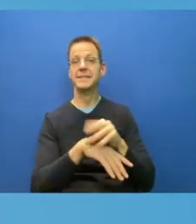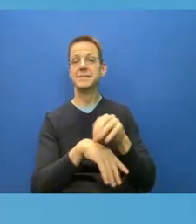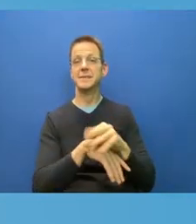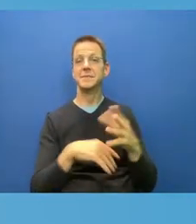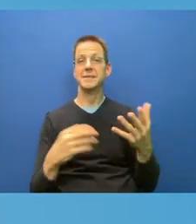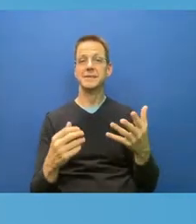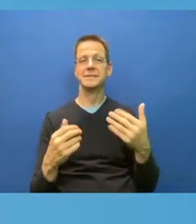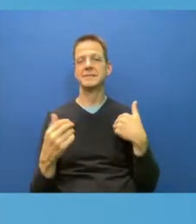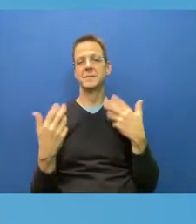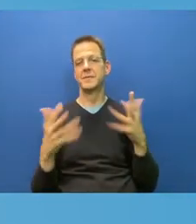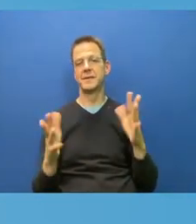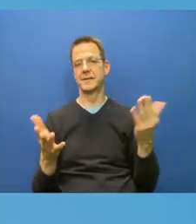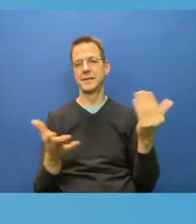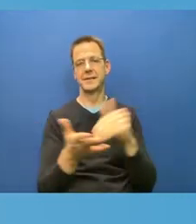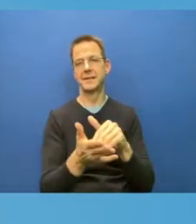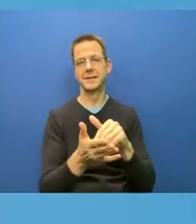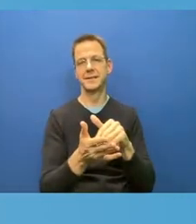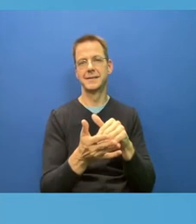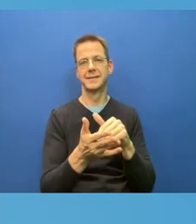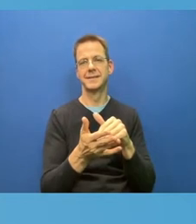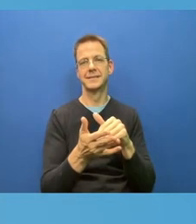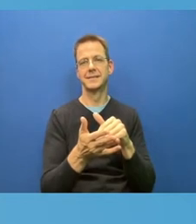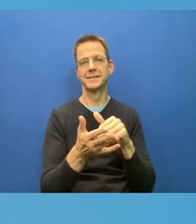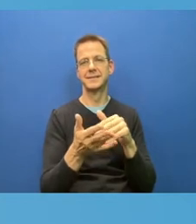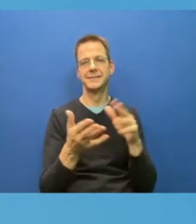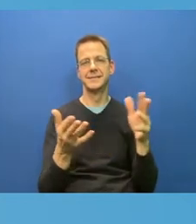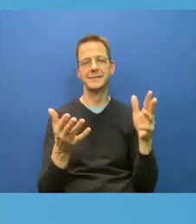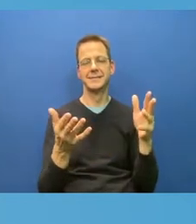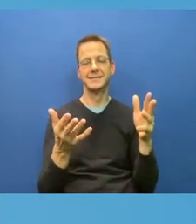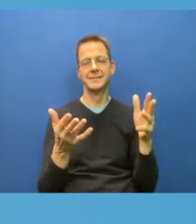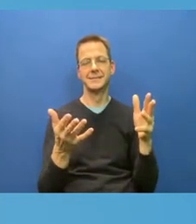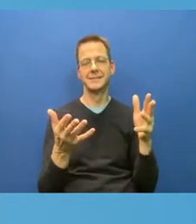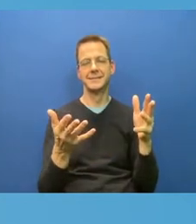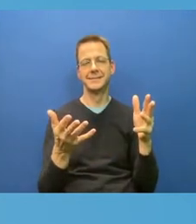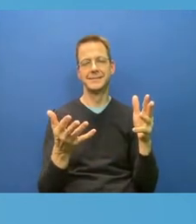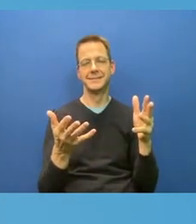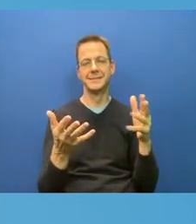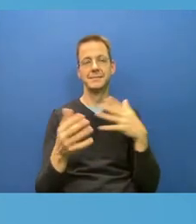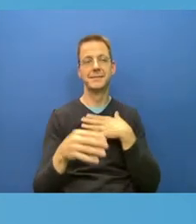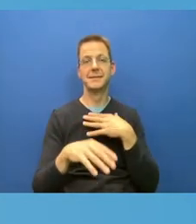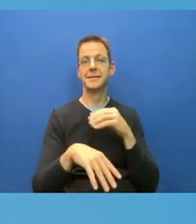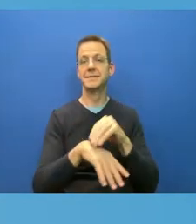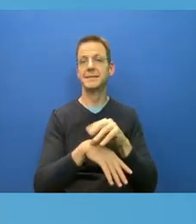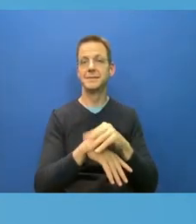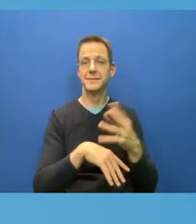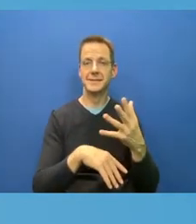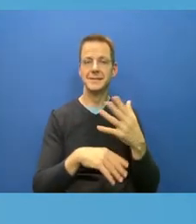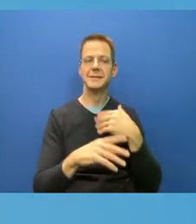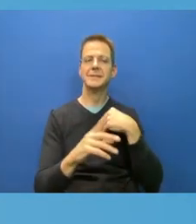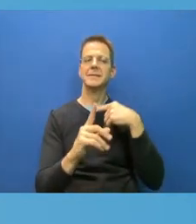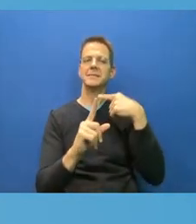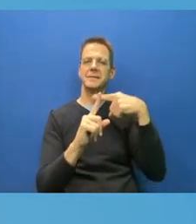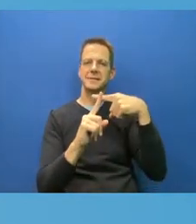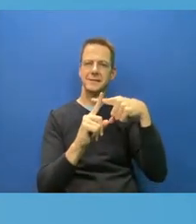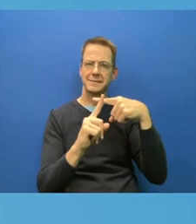advice is going to be be optimistic. We're very much in the third act. We have